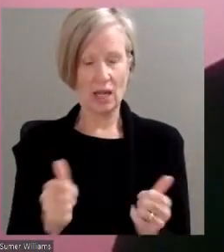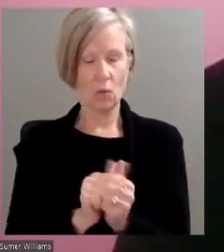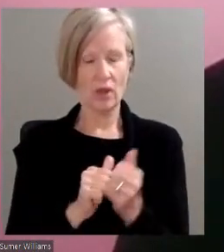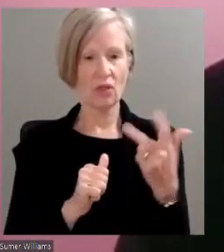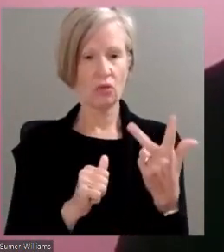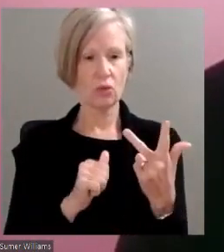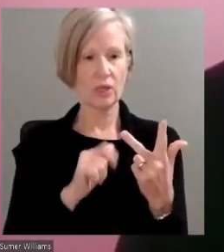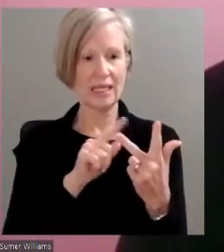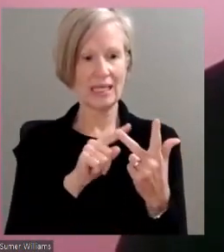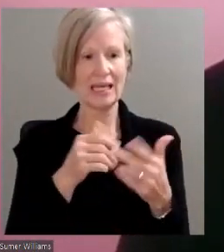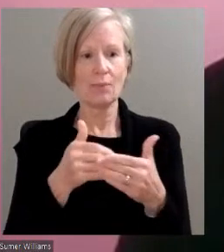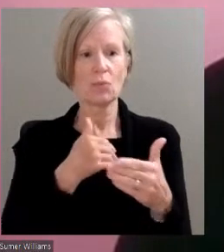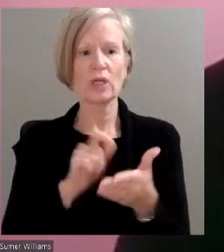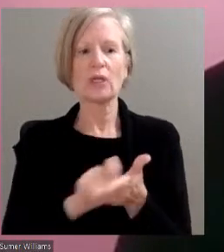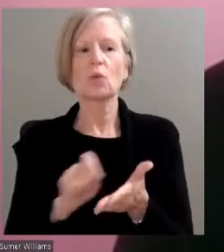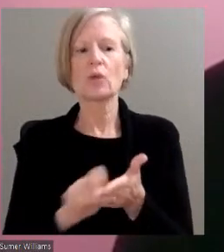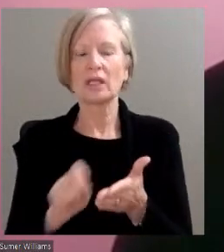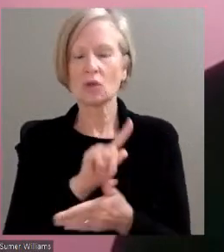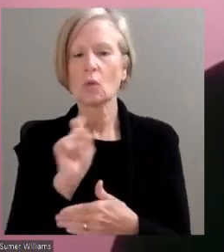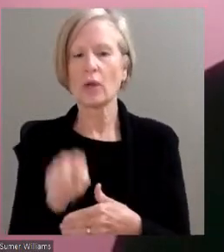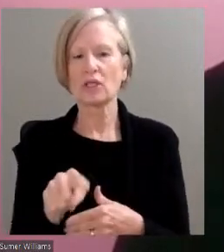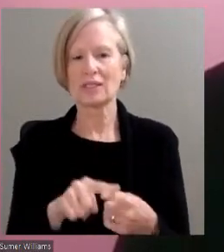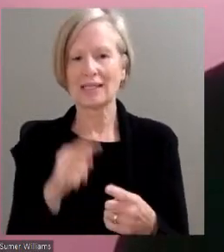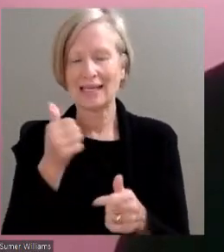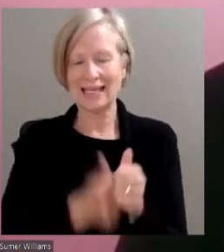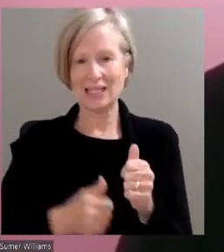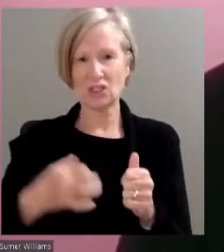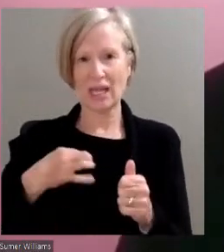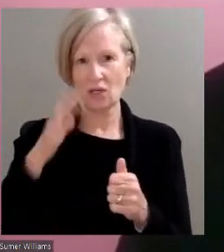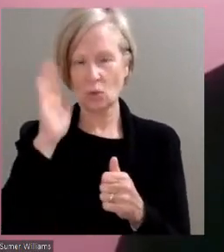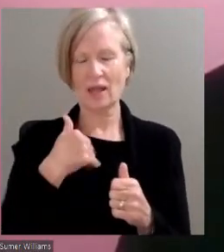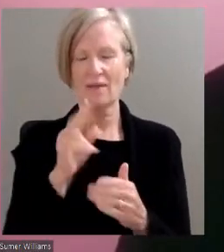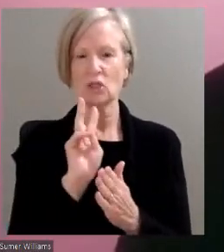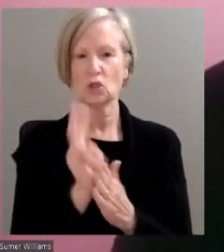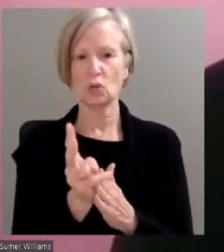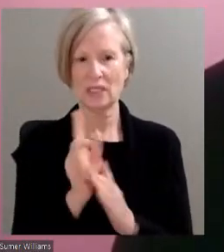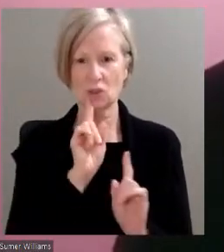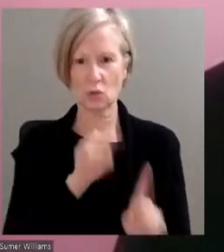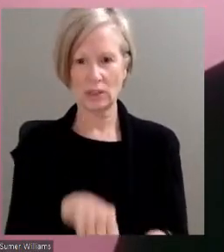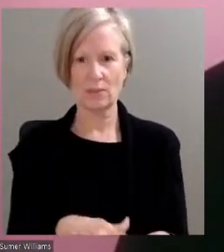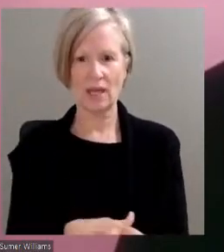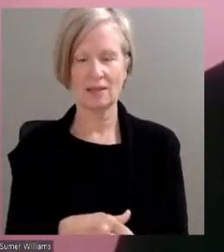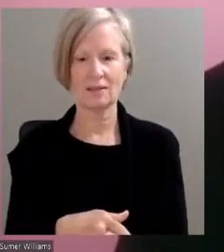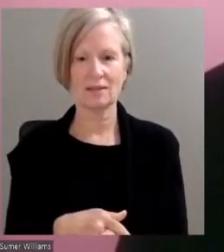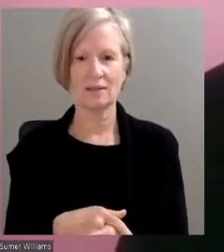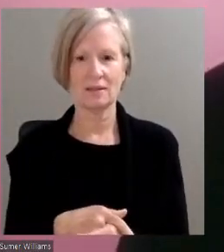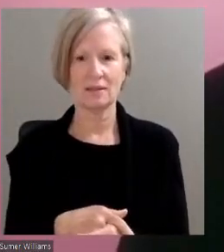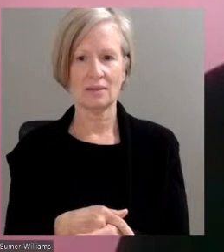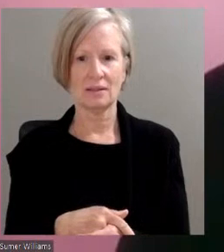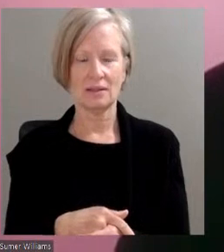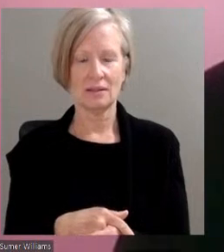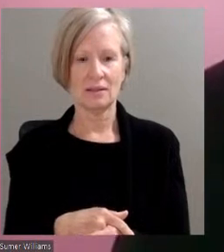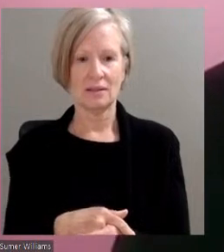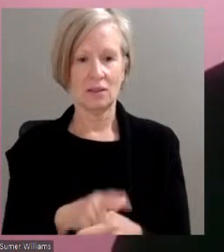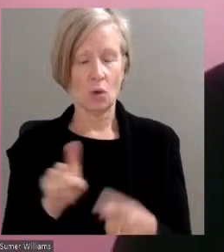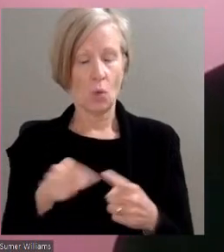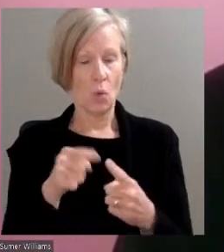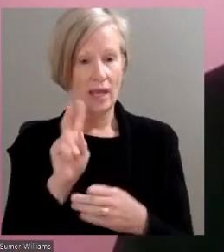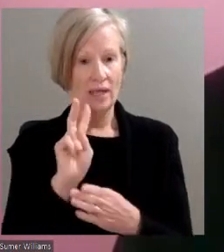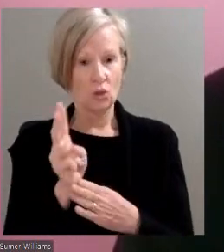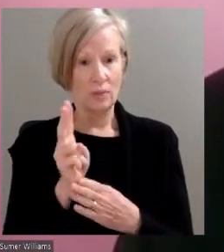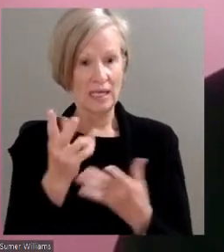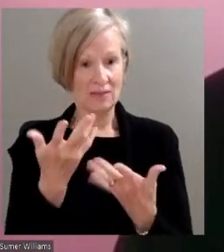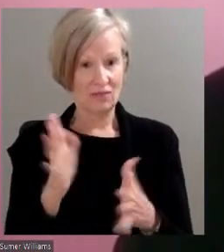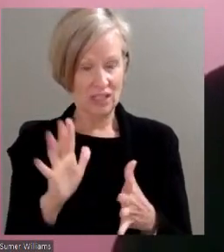pre-written questions, and each candidate will have two minutes to respond. After the two minutes are up, we'll move on to the